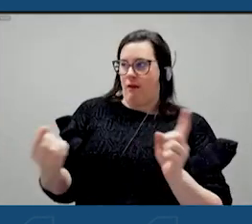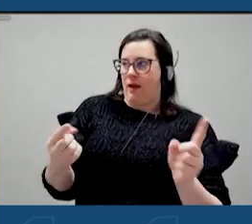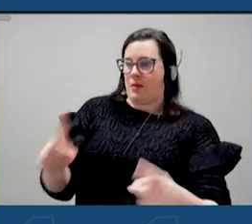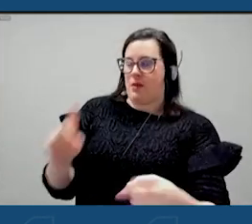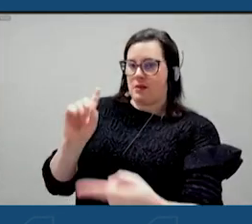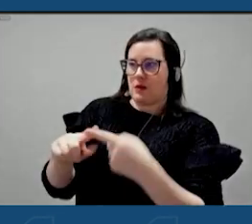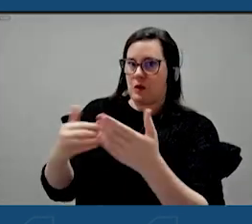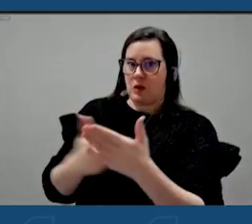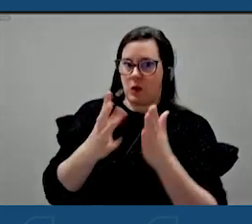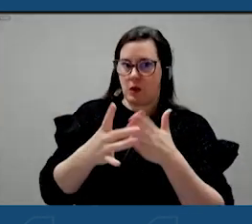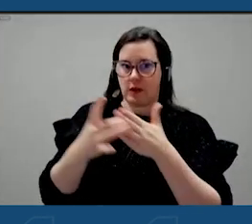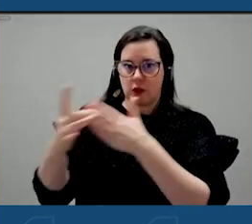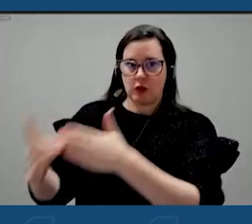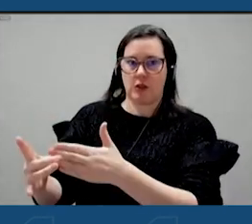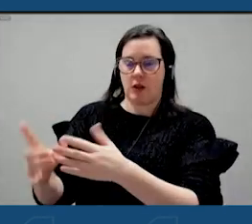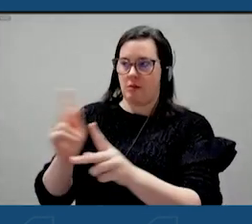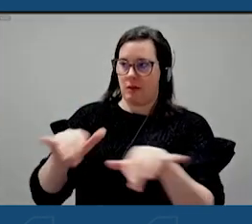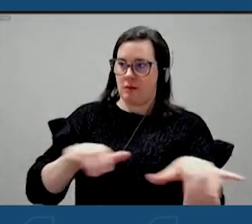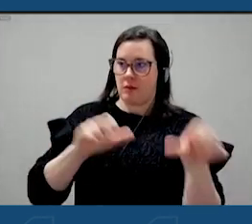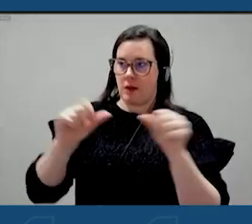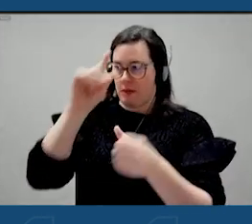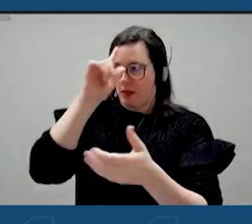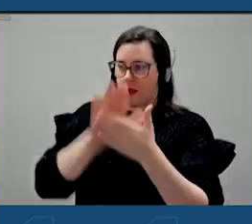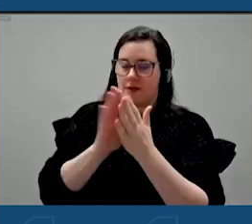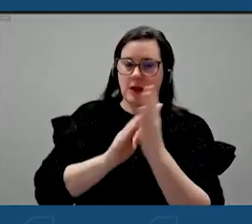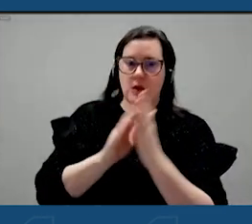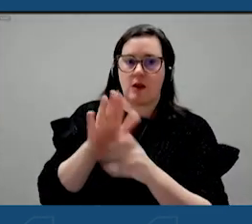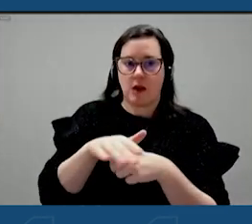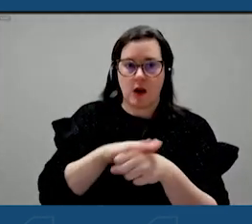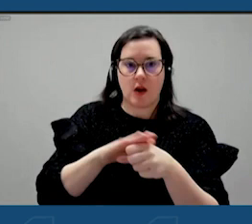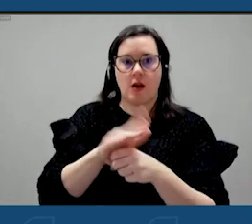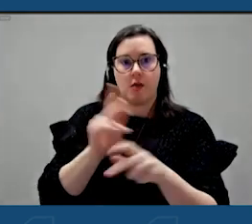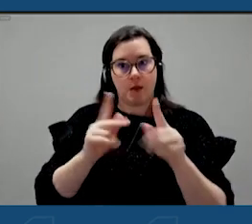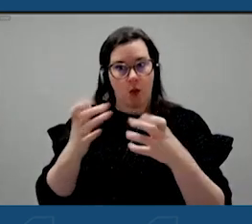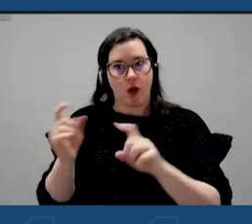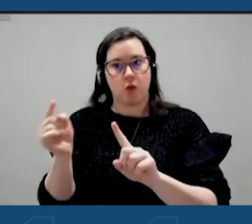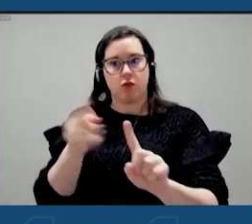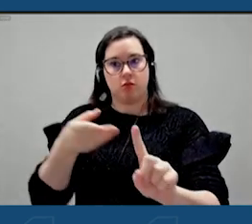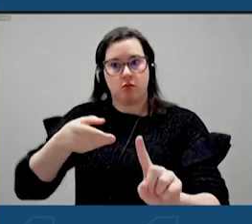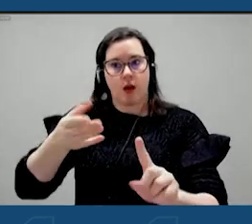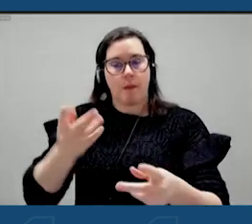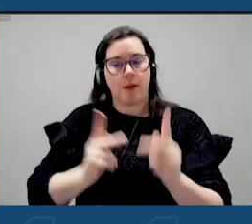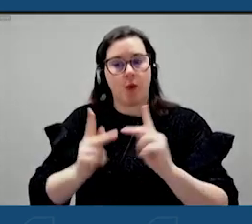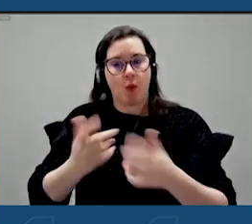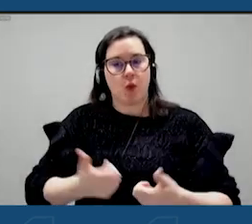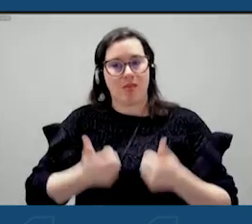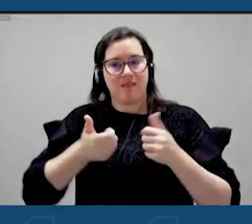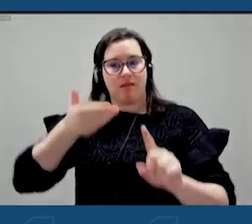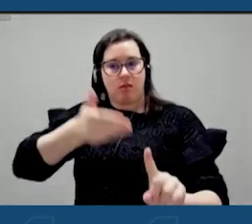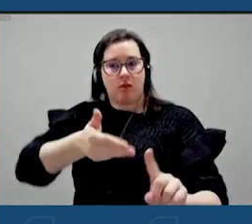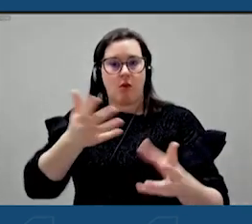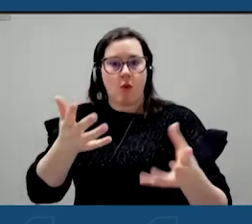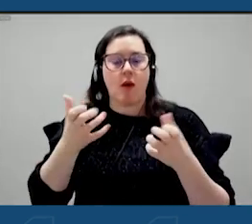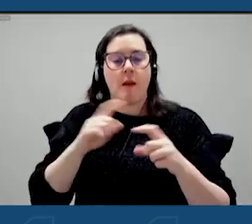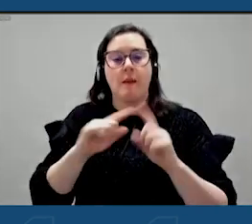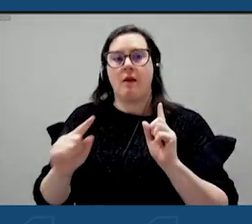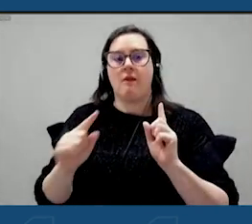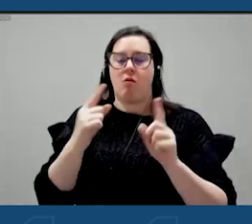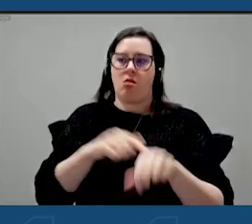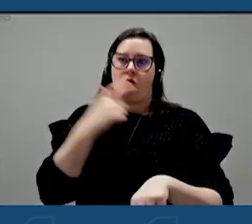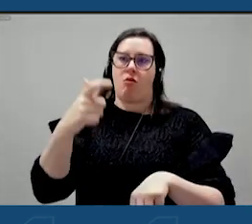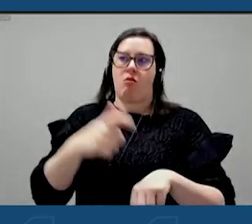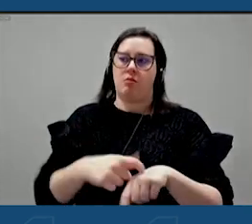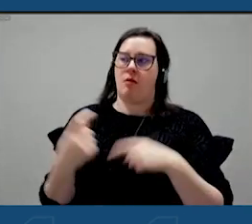leadership and a belief in these downtown areas. And people wanting to be in downtowns, people want to live in downtowns. And for far too long, our